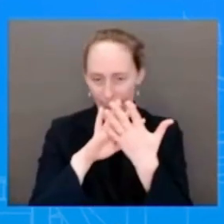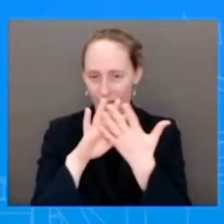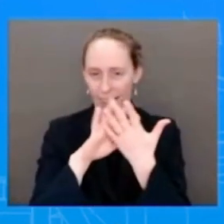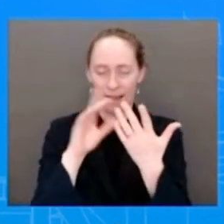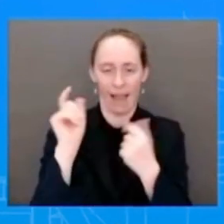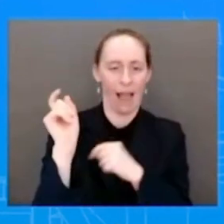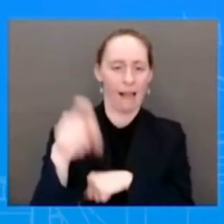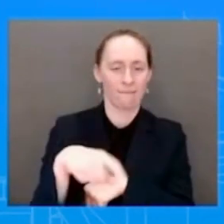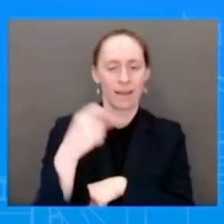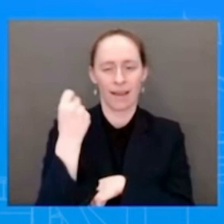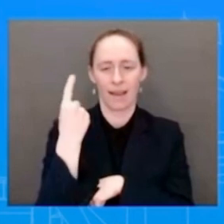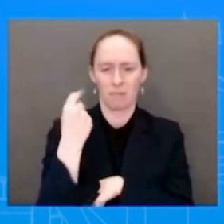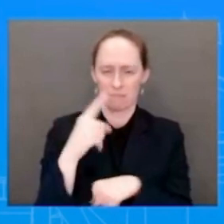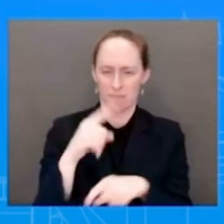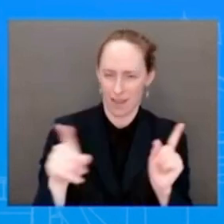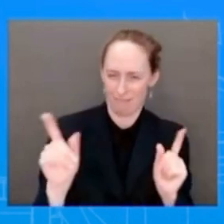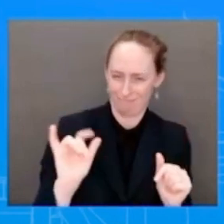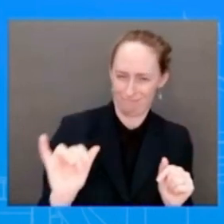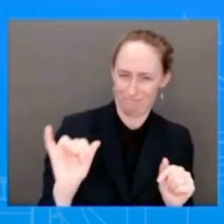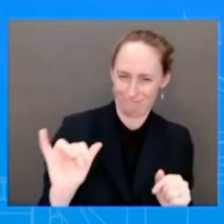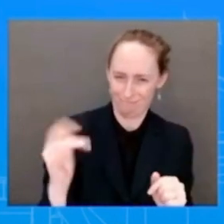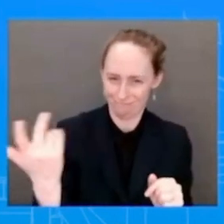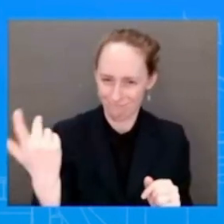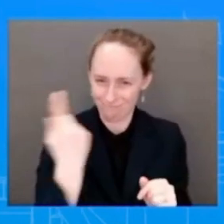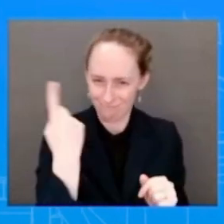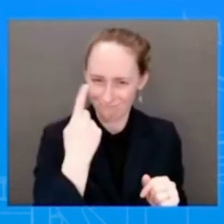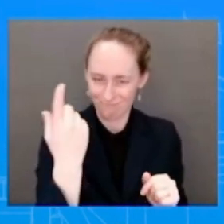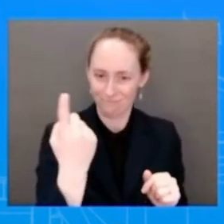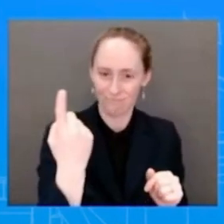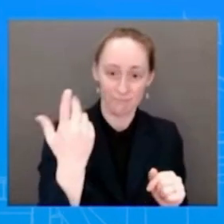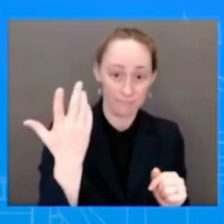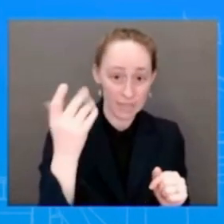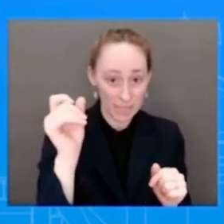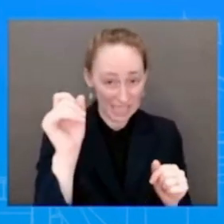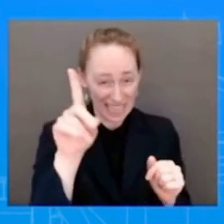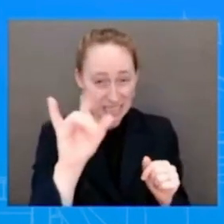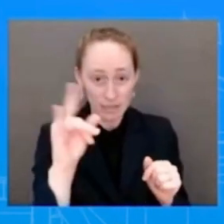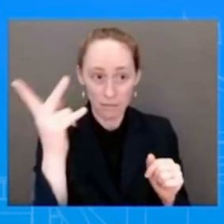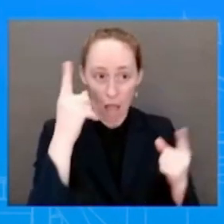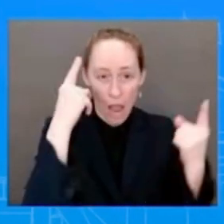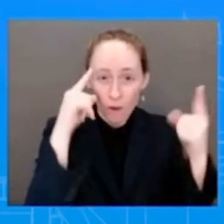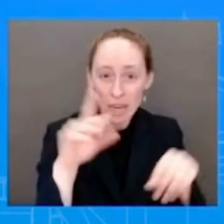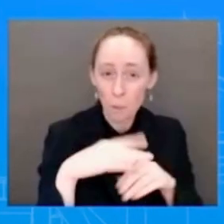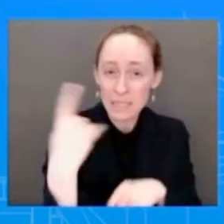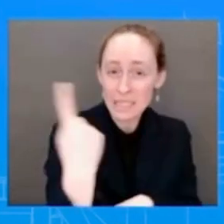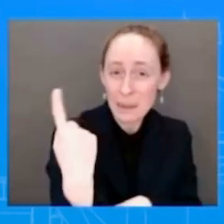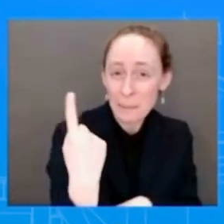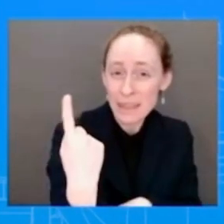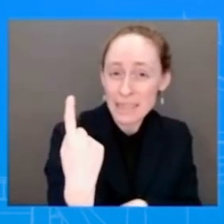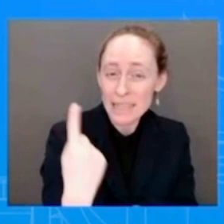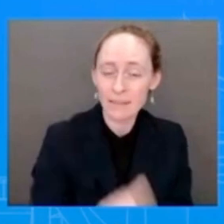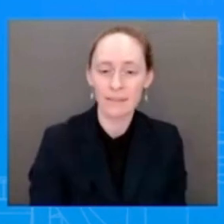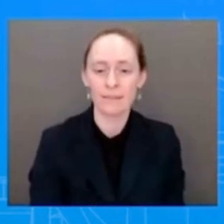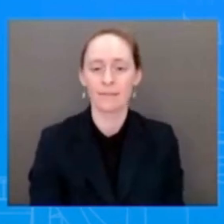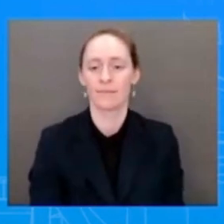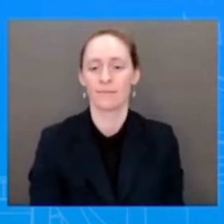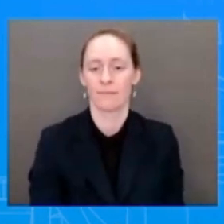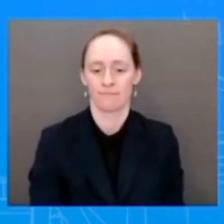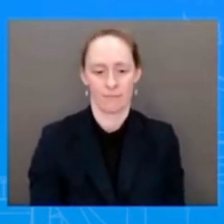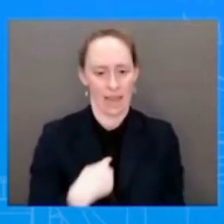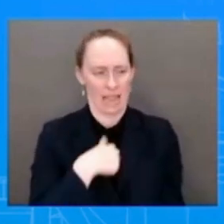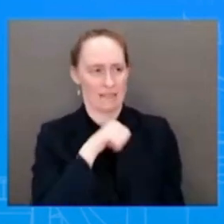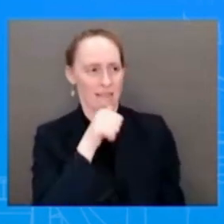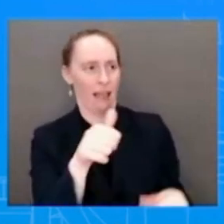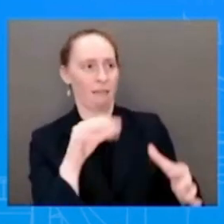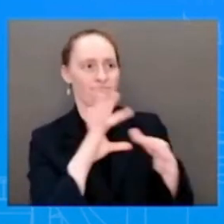identified here? I wouldn't, look, I'm not going to speak for the Speaker. I certainly am not his spokesperson, but President Biden has made it